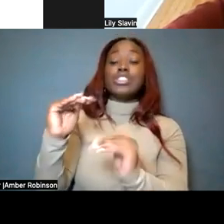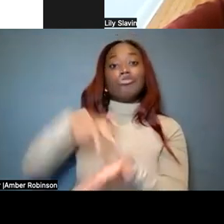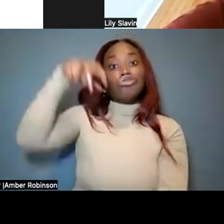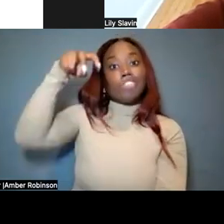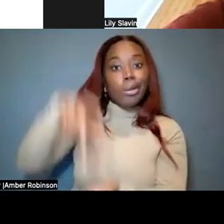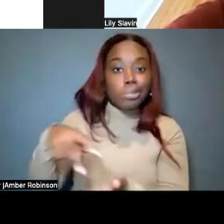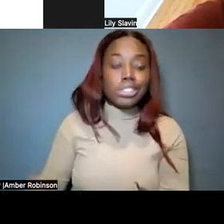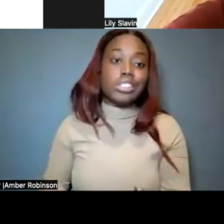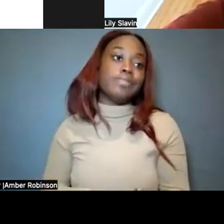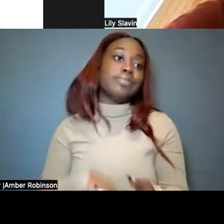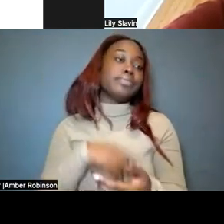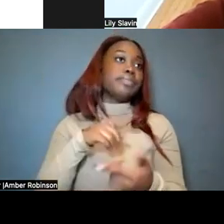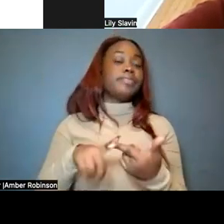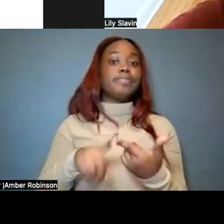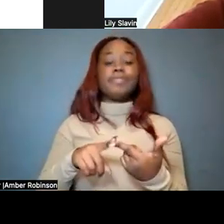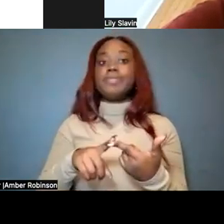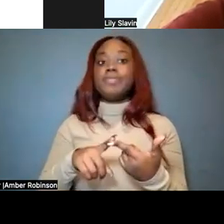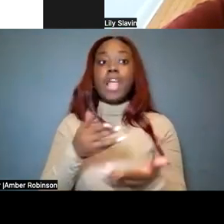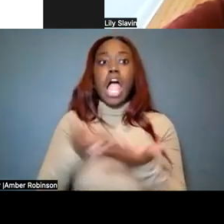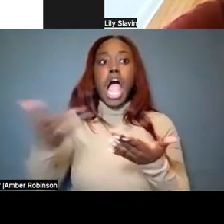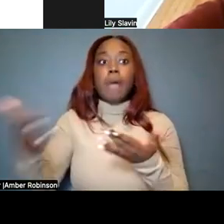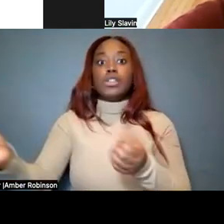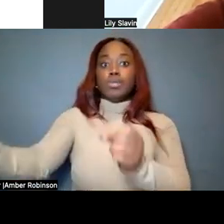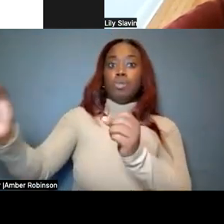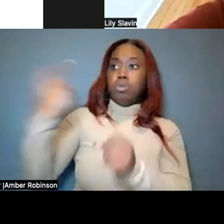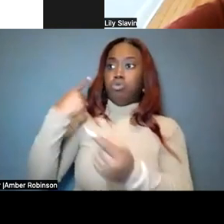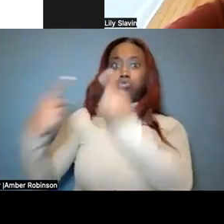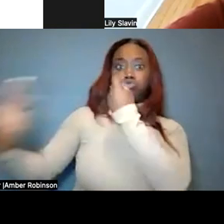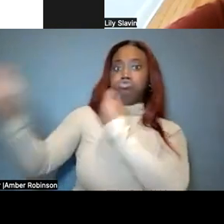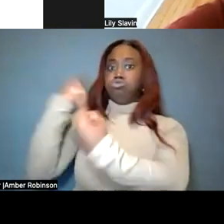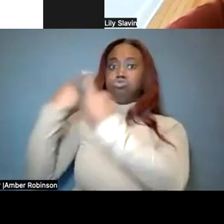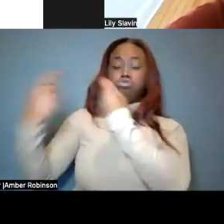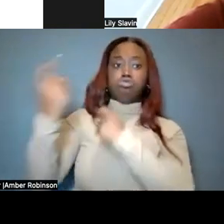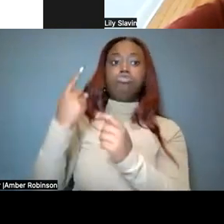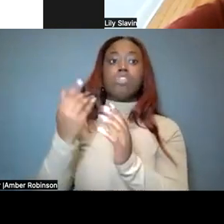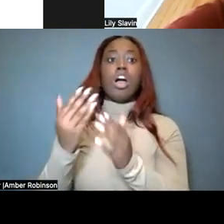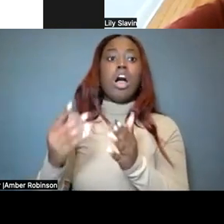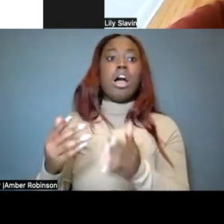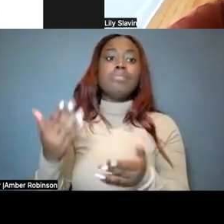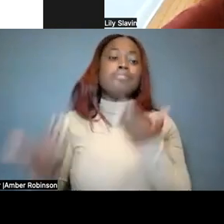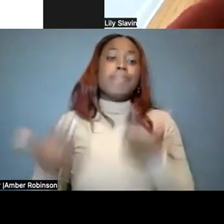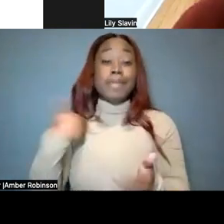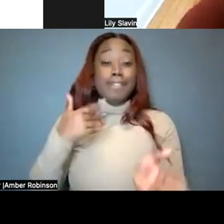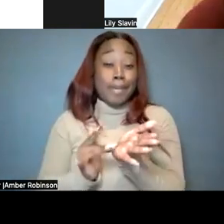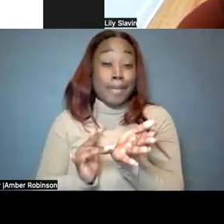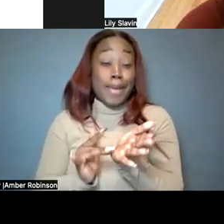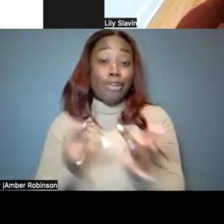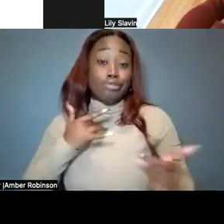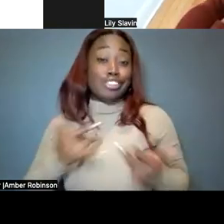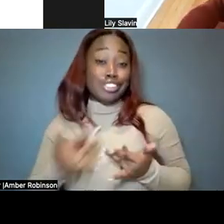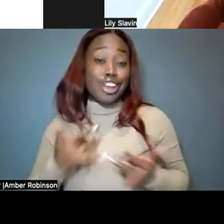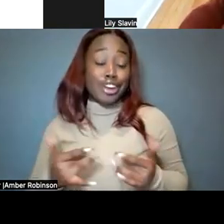or objects flying occasionally, like if they have some kind of medical concern.